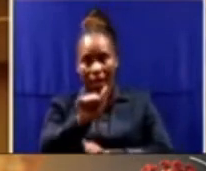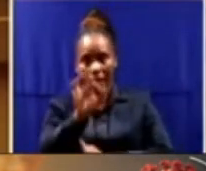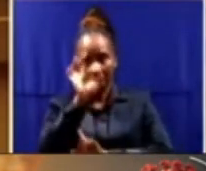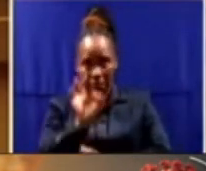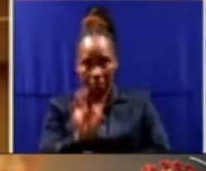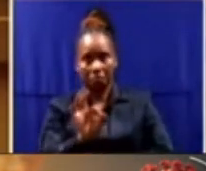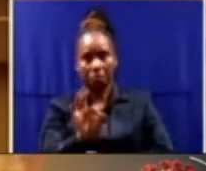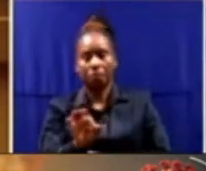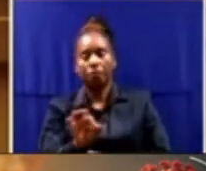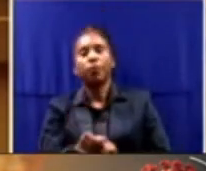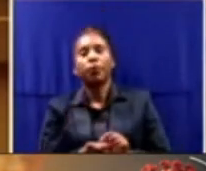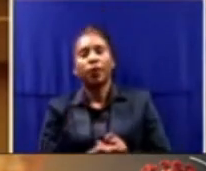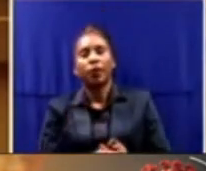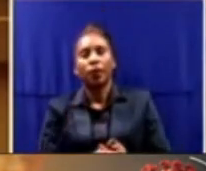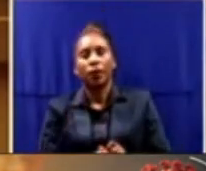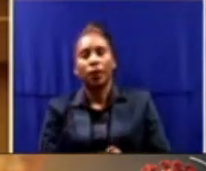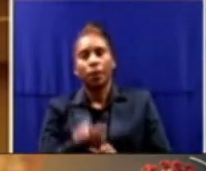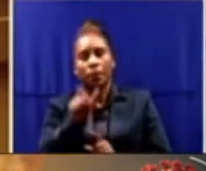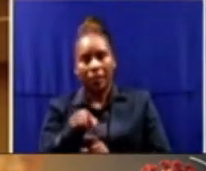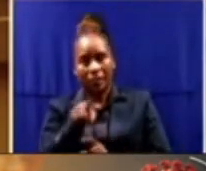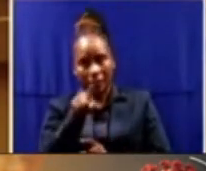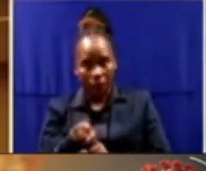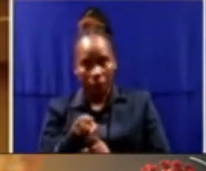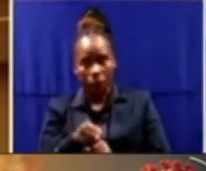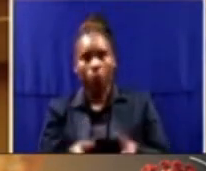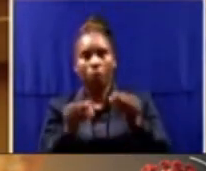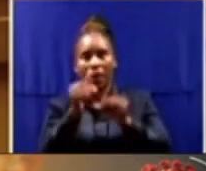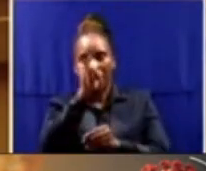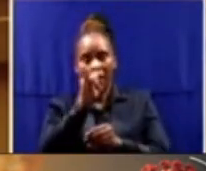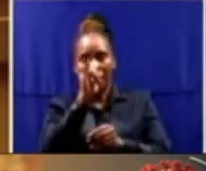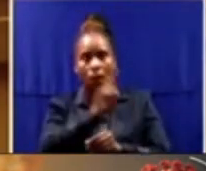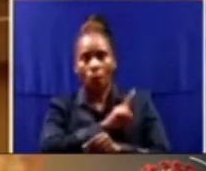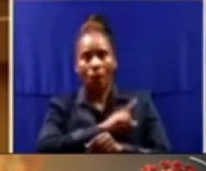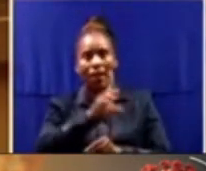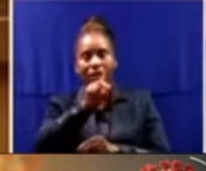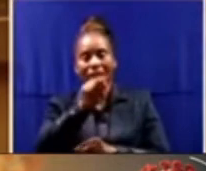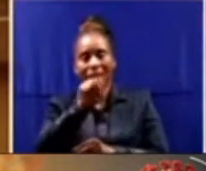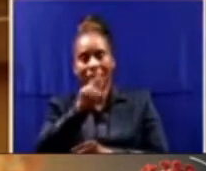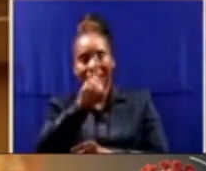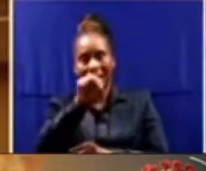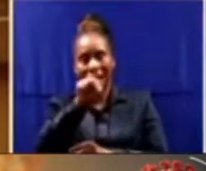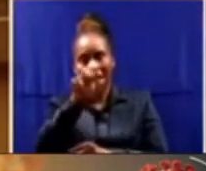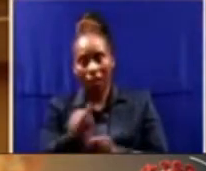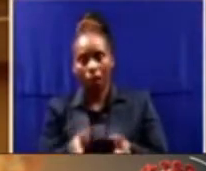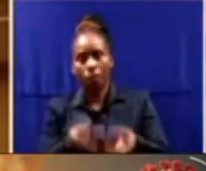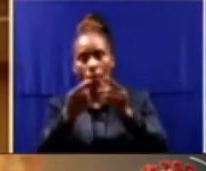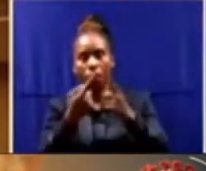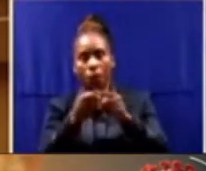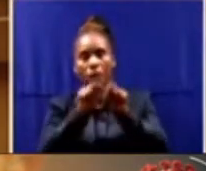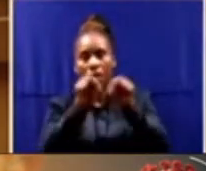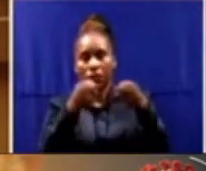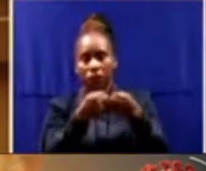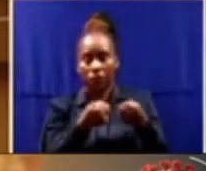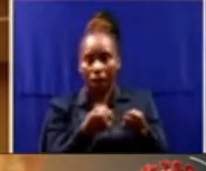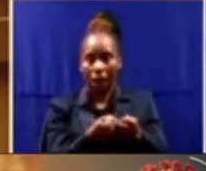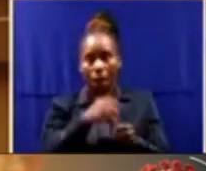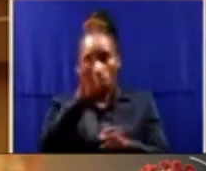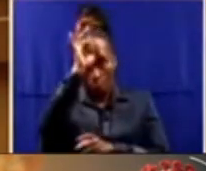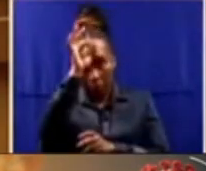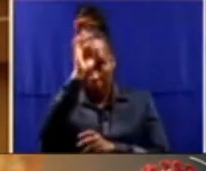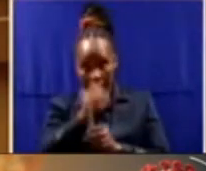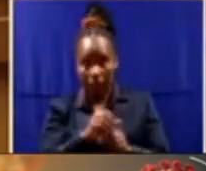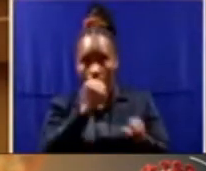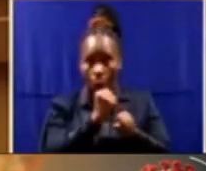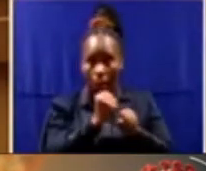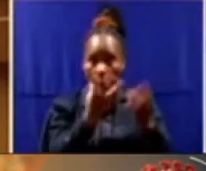criminal he is because the DNA Act required that the National Commissioner of Police must, together with the National Commissioner of Correctional